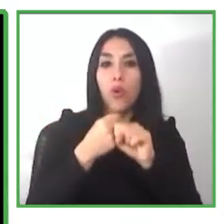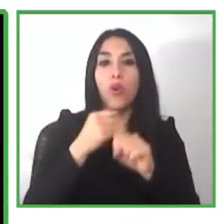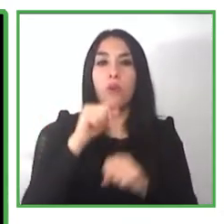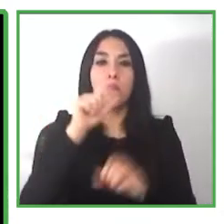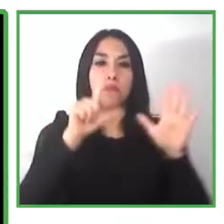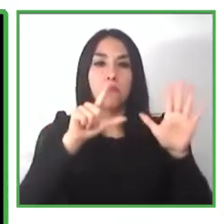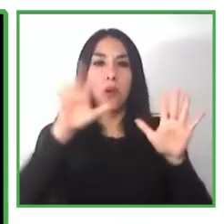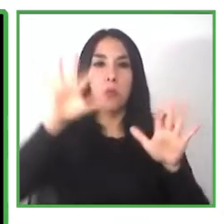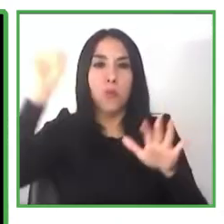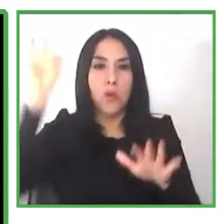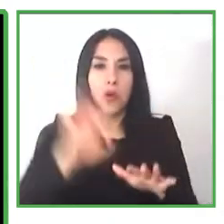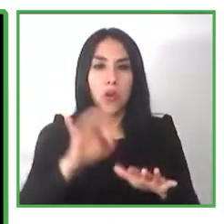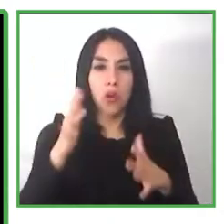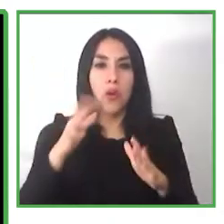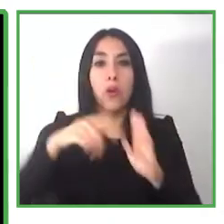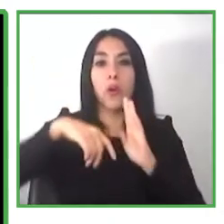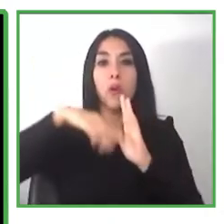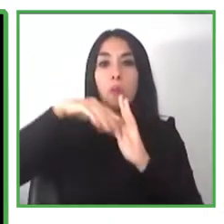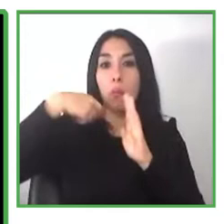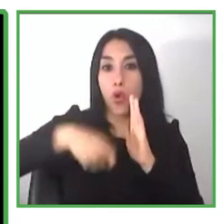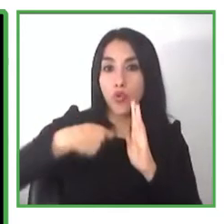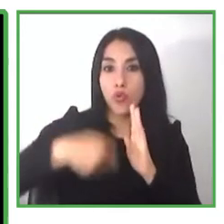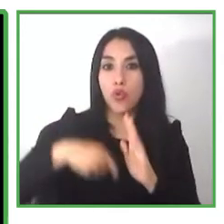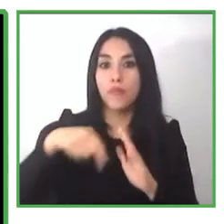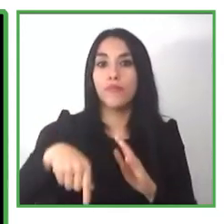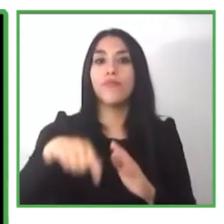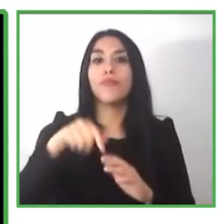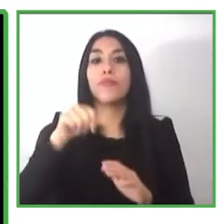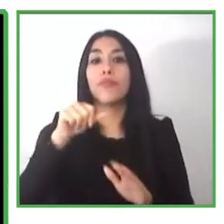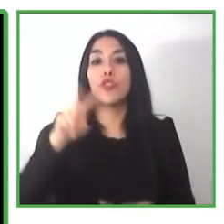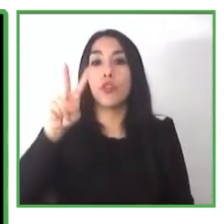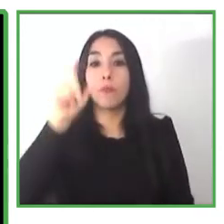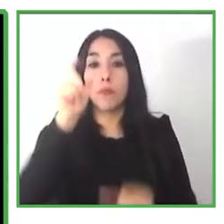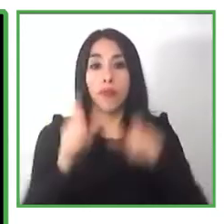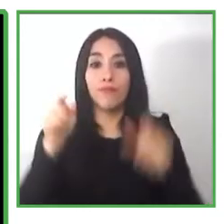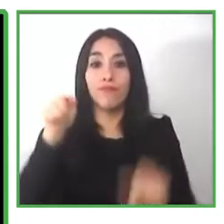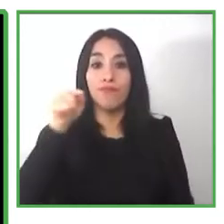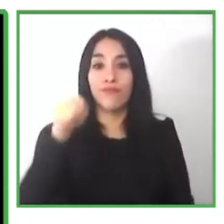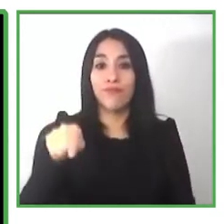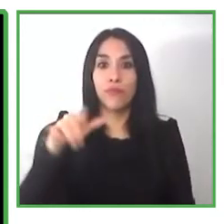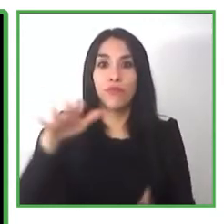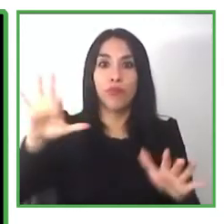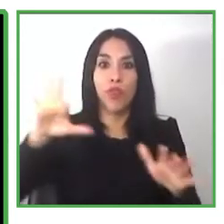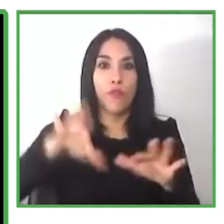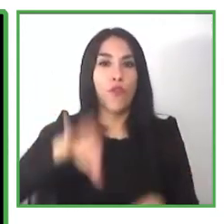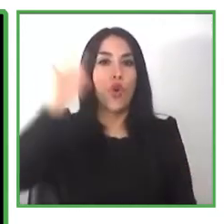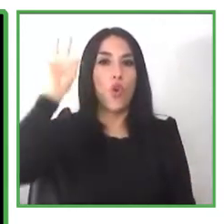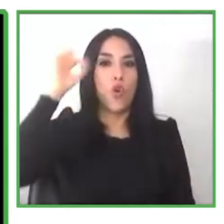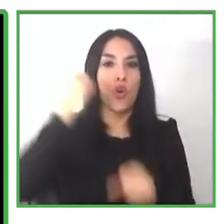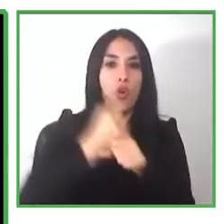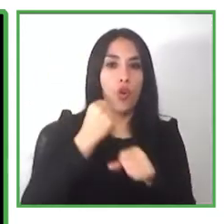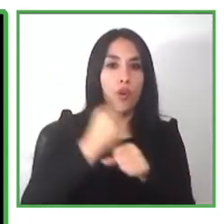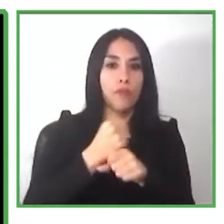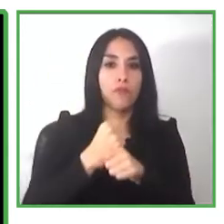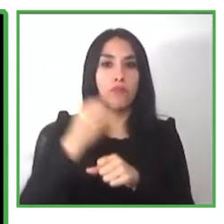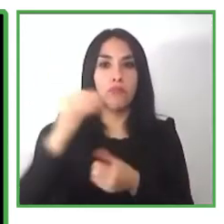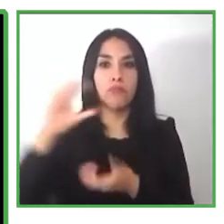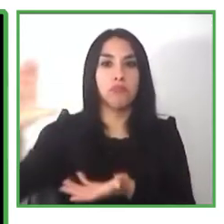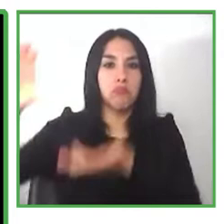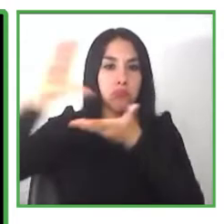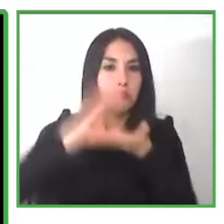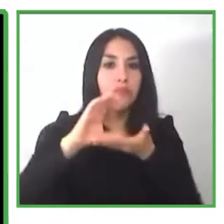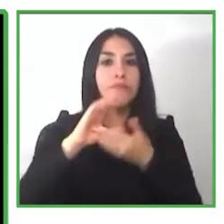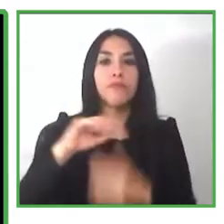have achieved paid employment all of the participants on the program have received work preparation training and